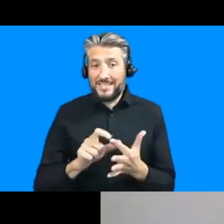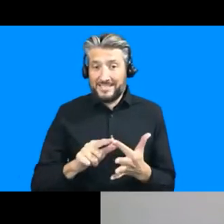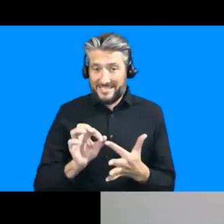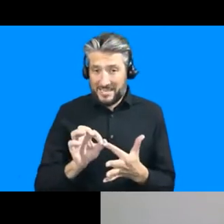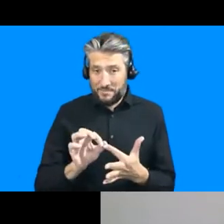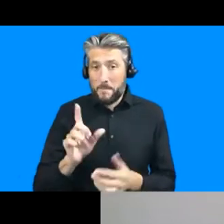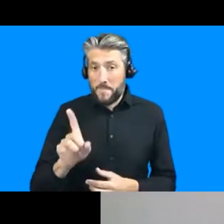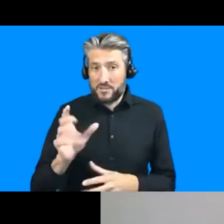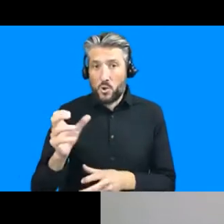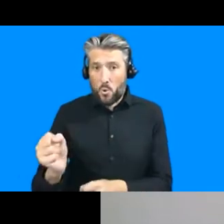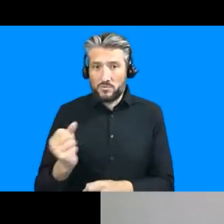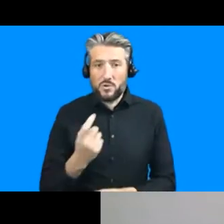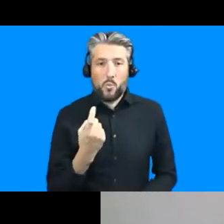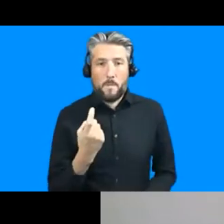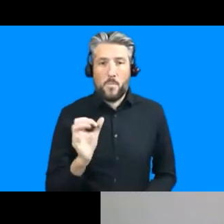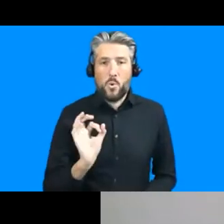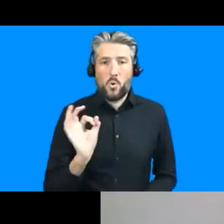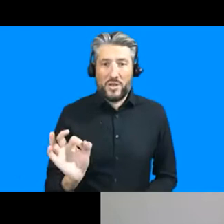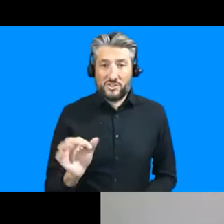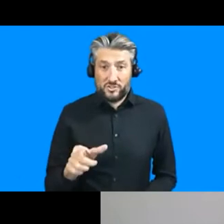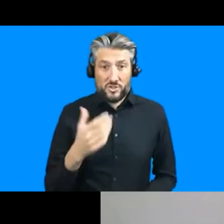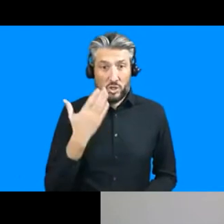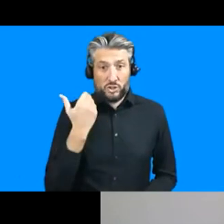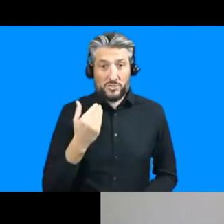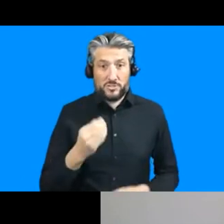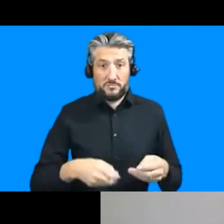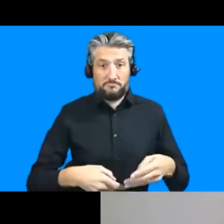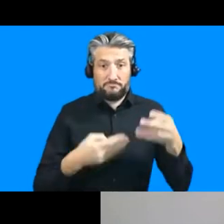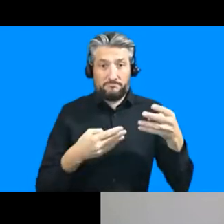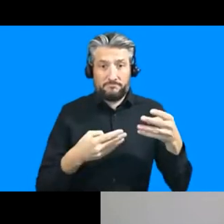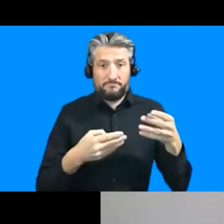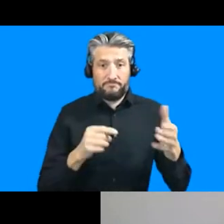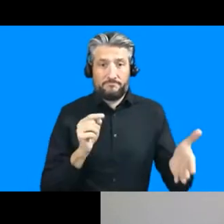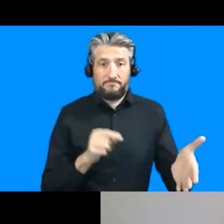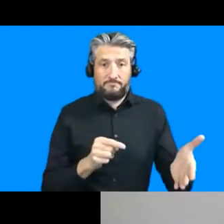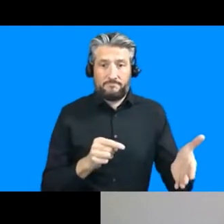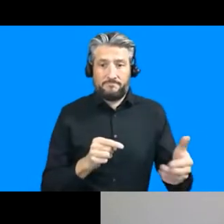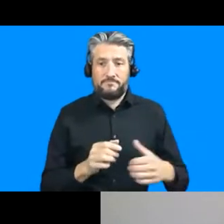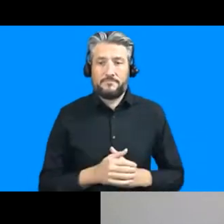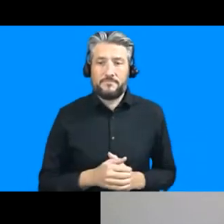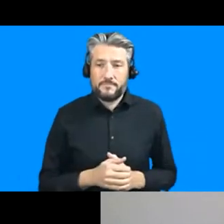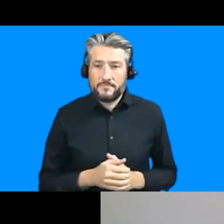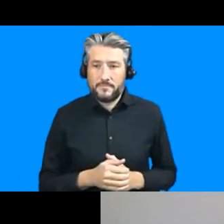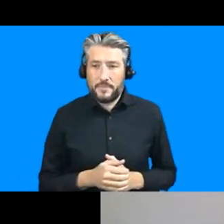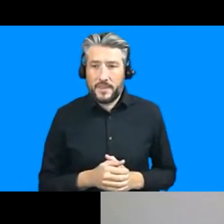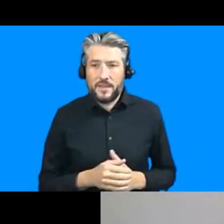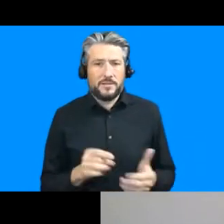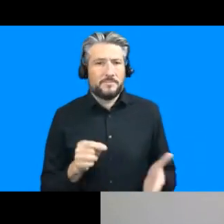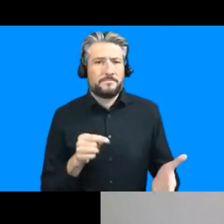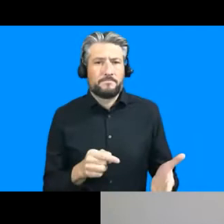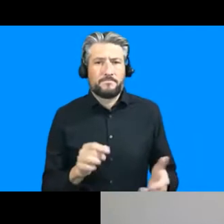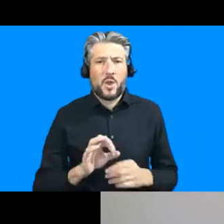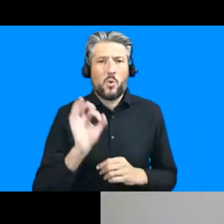i think is is one for you that's just just come in from omotoyole and bali who is really asking about the